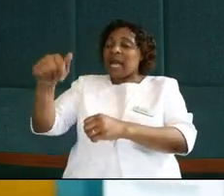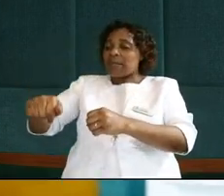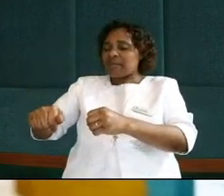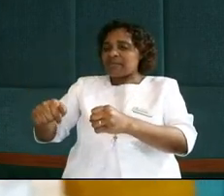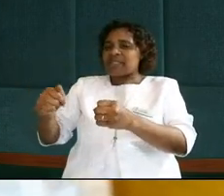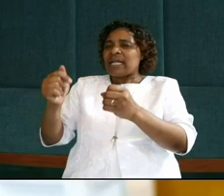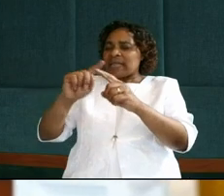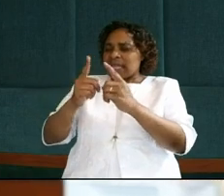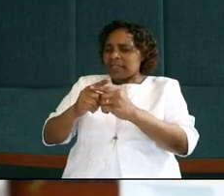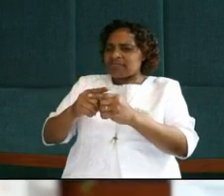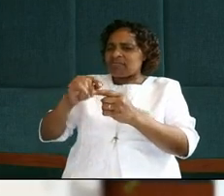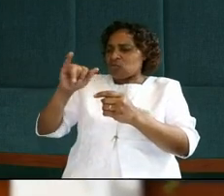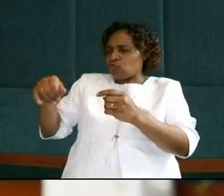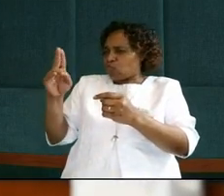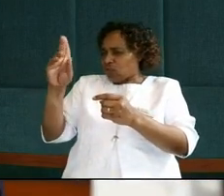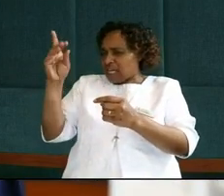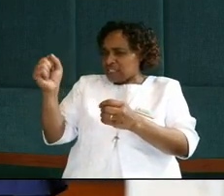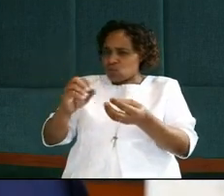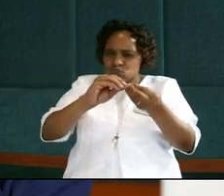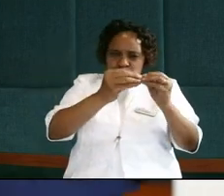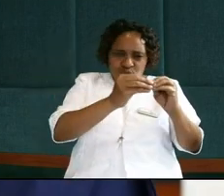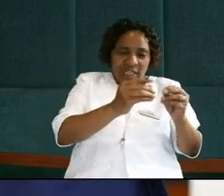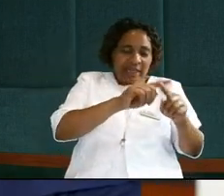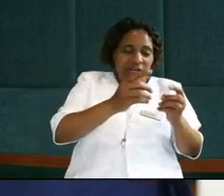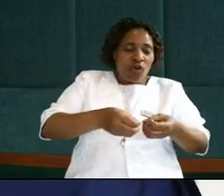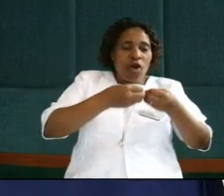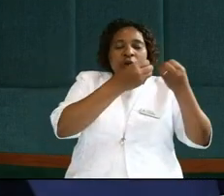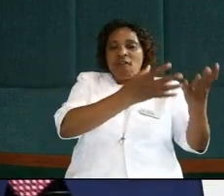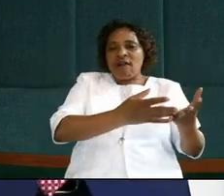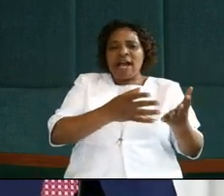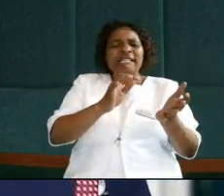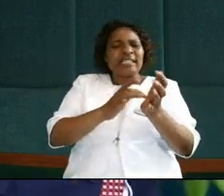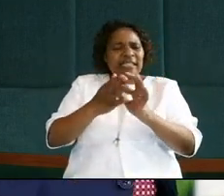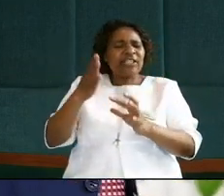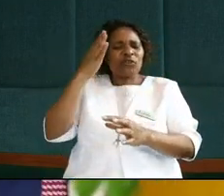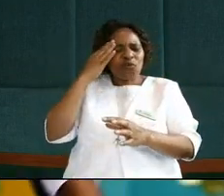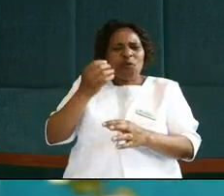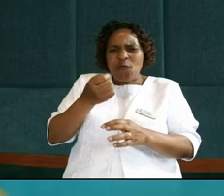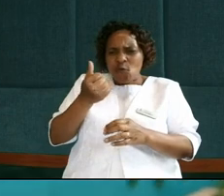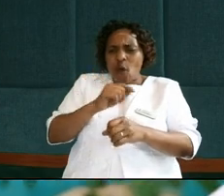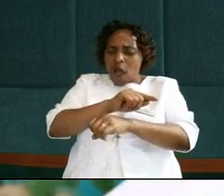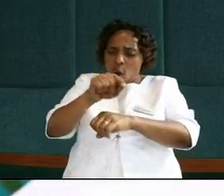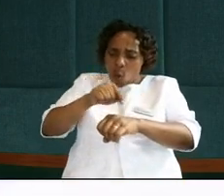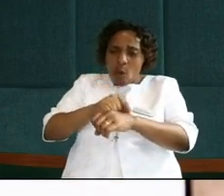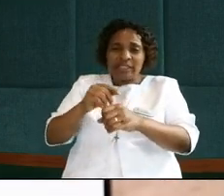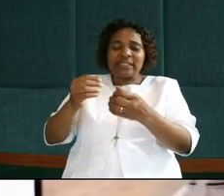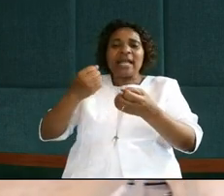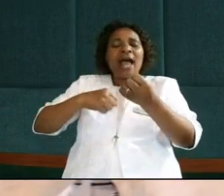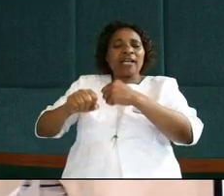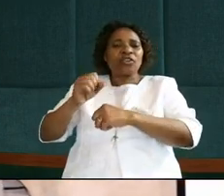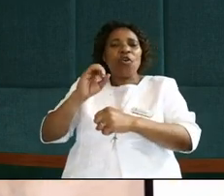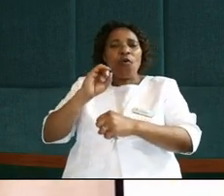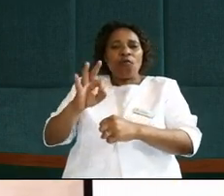and kiss him and hand him over to his kiddos. Jesus knew few hours after that, the act of Judas